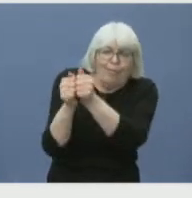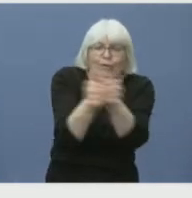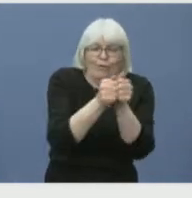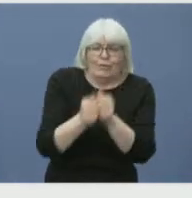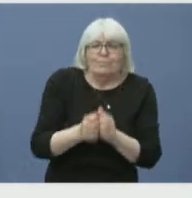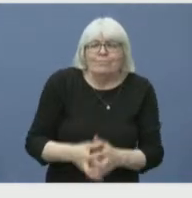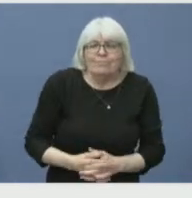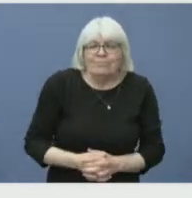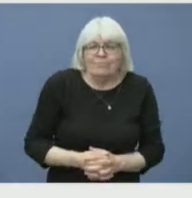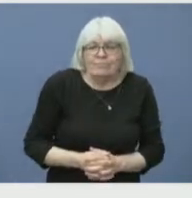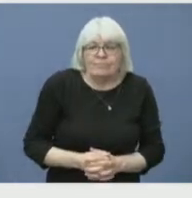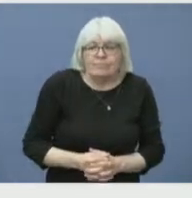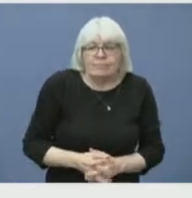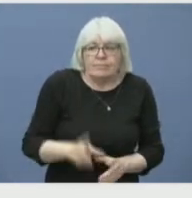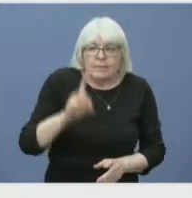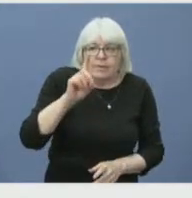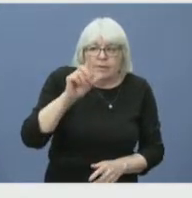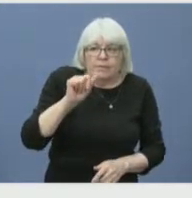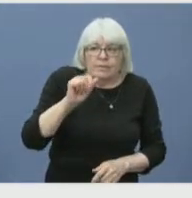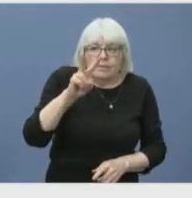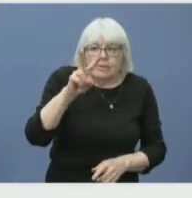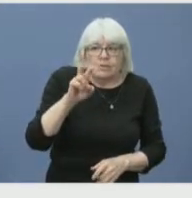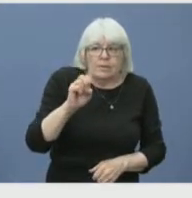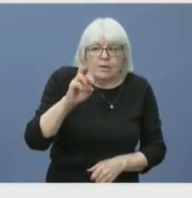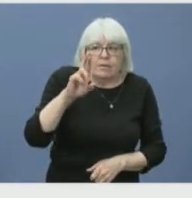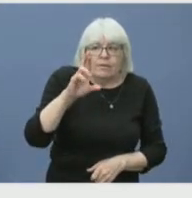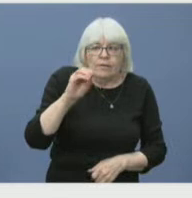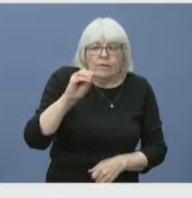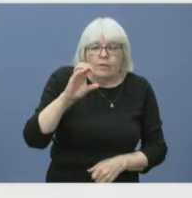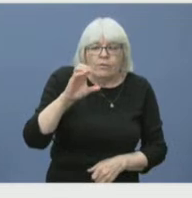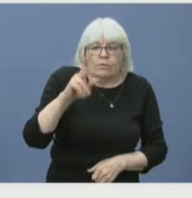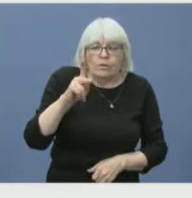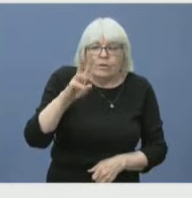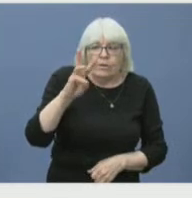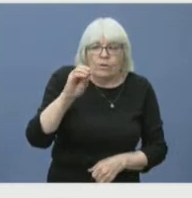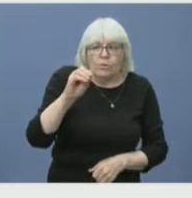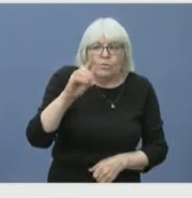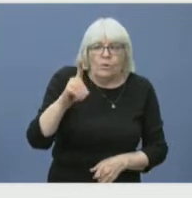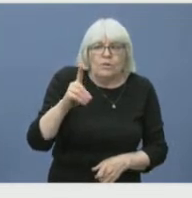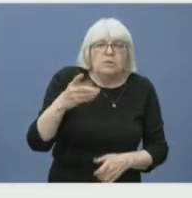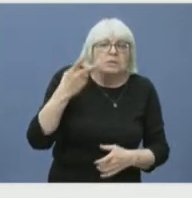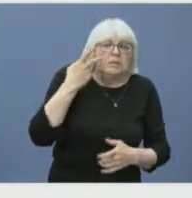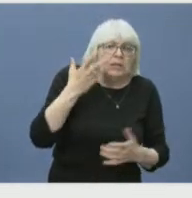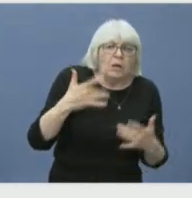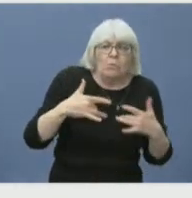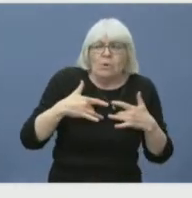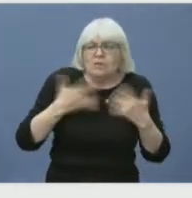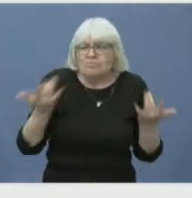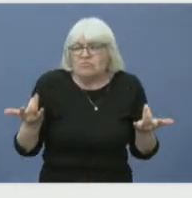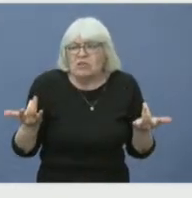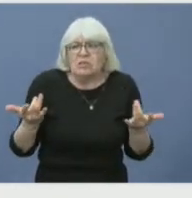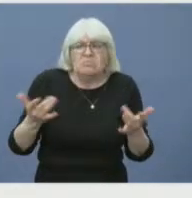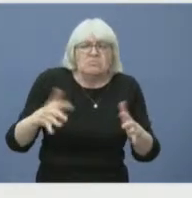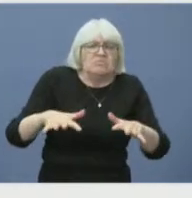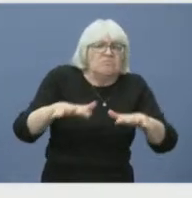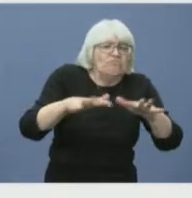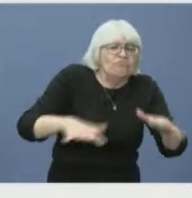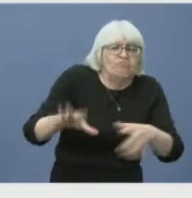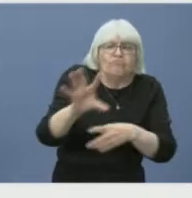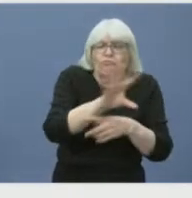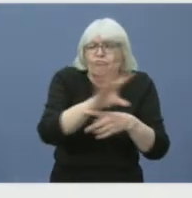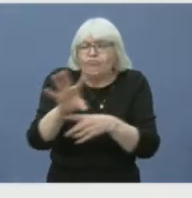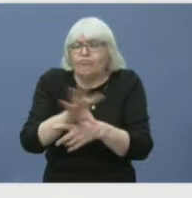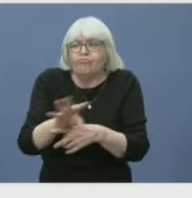Dave Rockwood, Public Information Officer, for an update on the activities on the ground in Shelburne and Barrington. Go ahead, Dave.